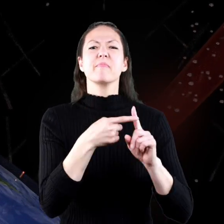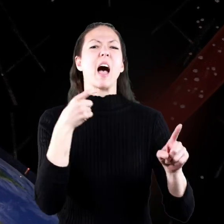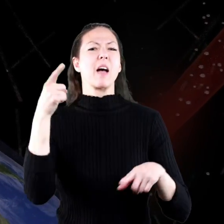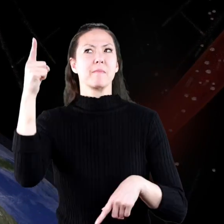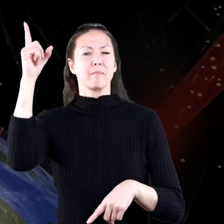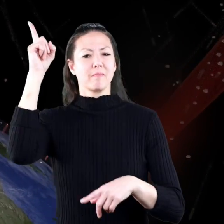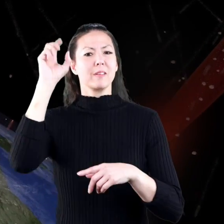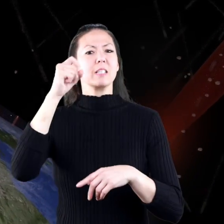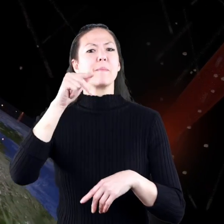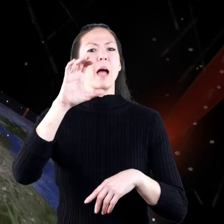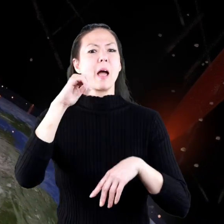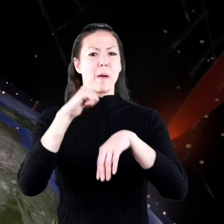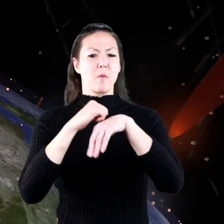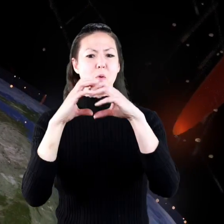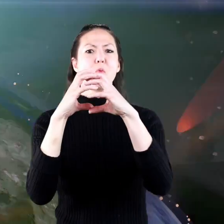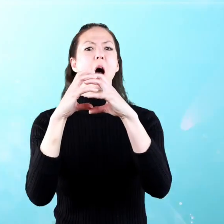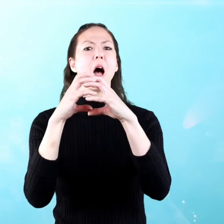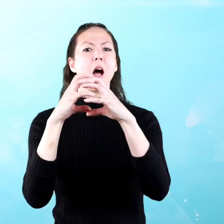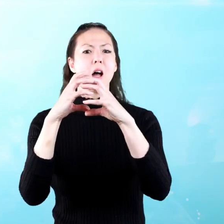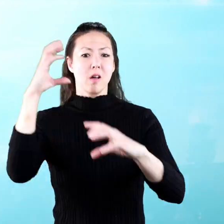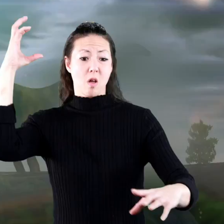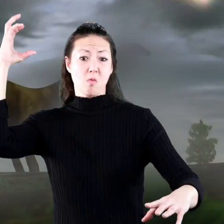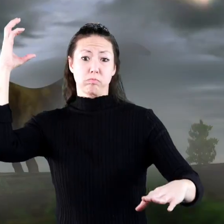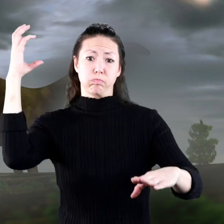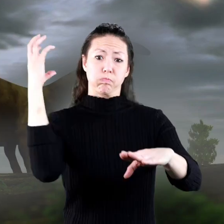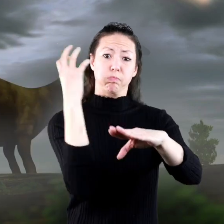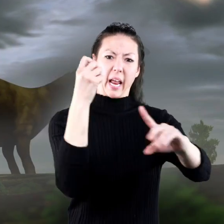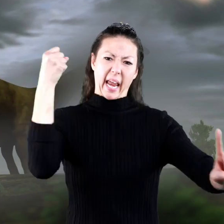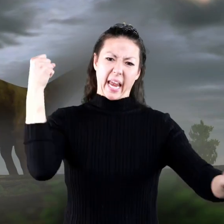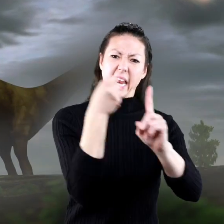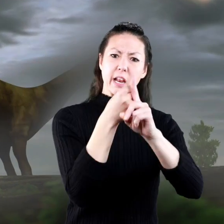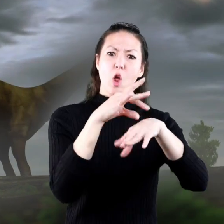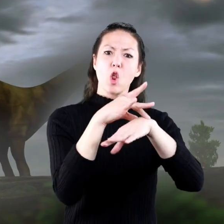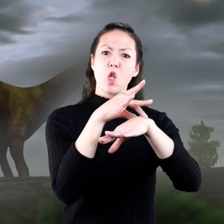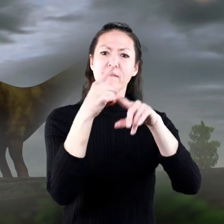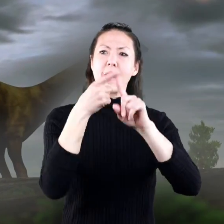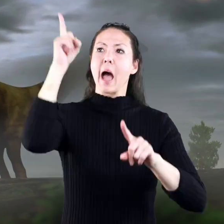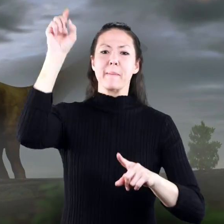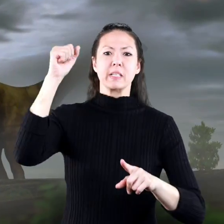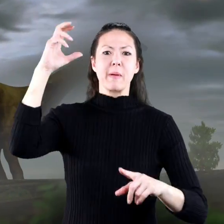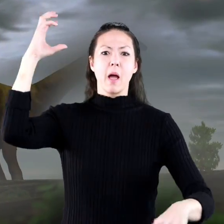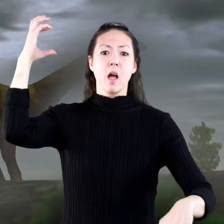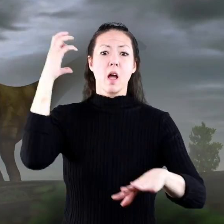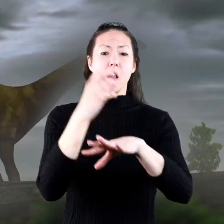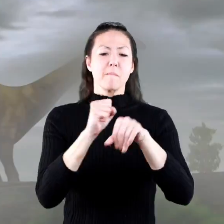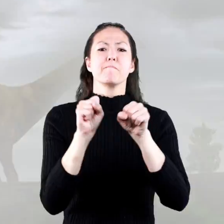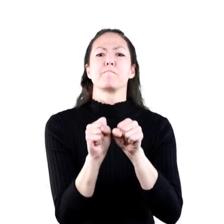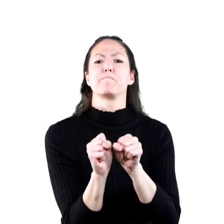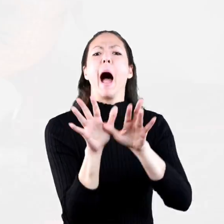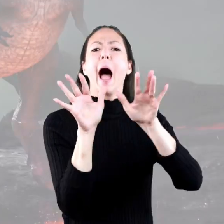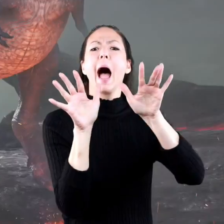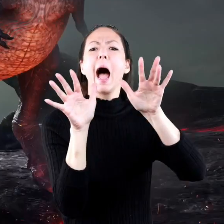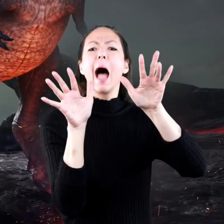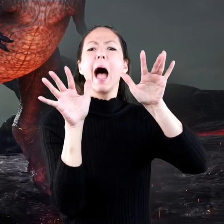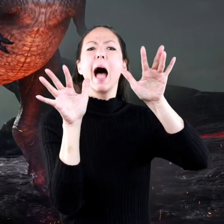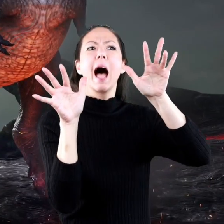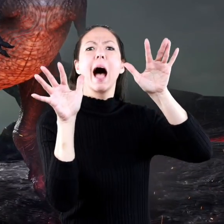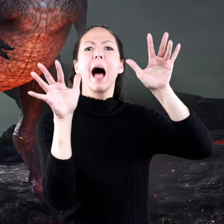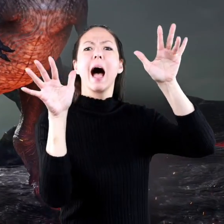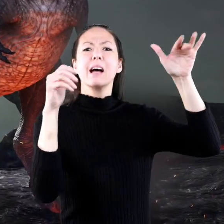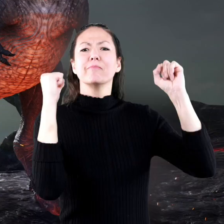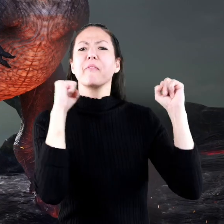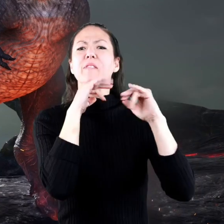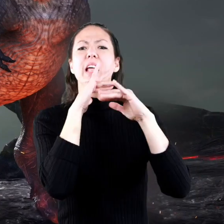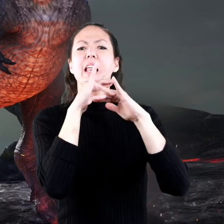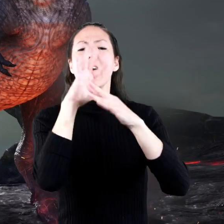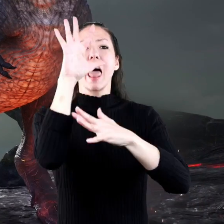that maybe a humongous meteorite or asteroid hit the earth in the gulf of mexico that massive collision created a